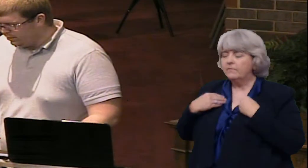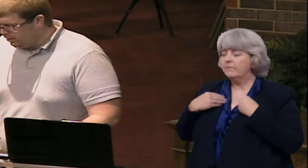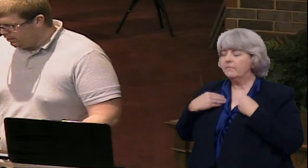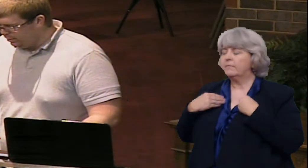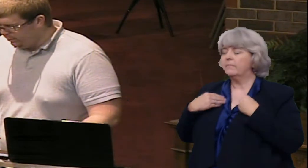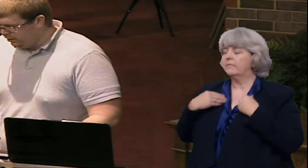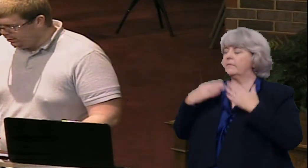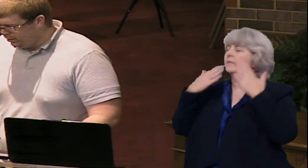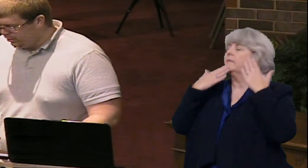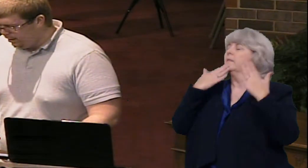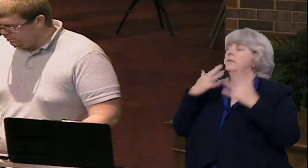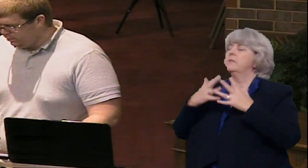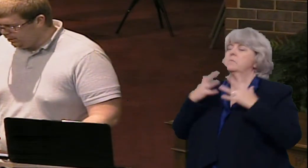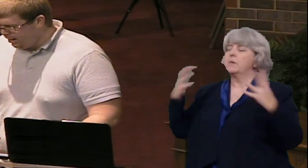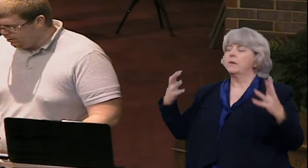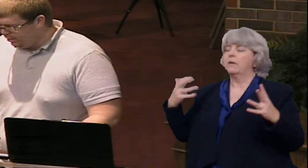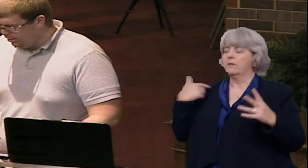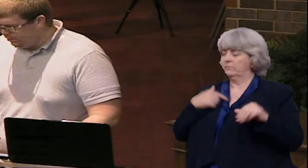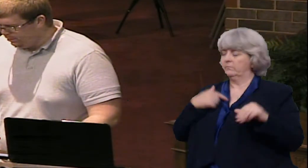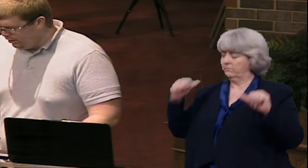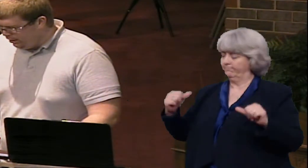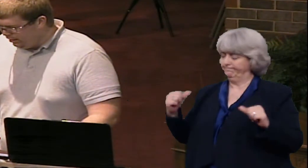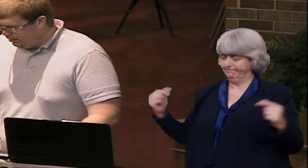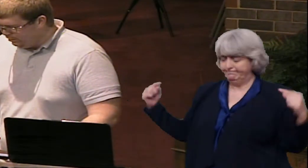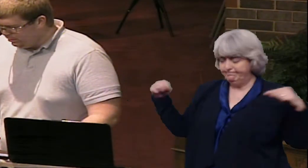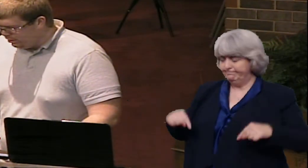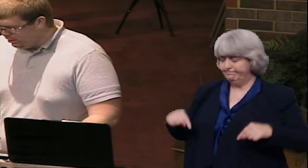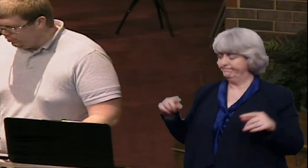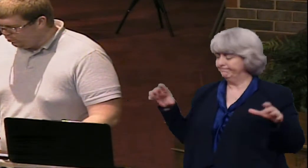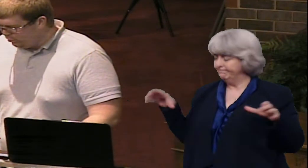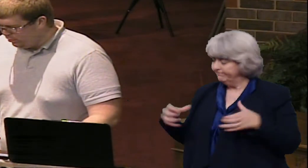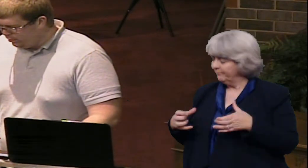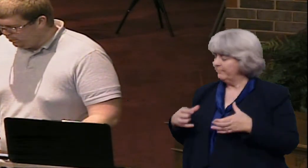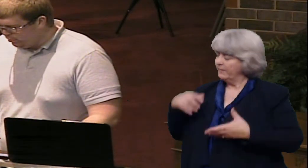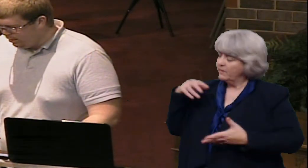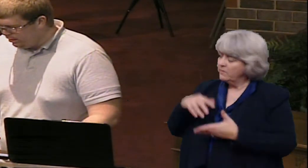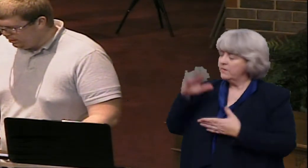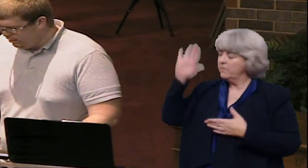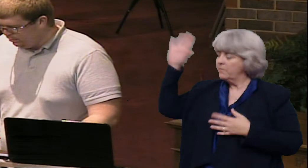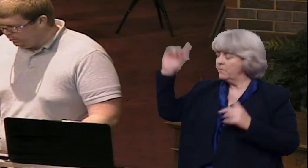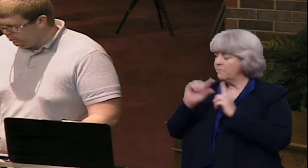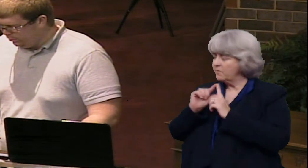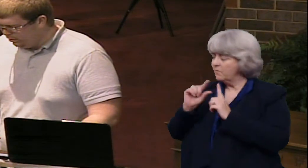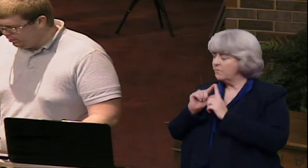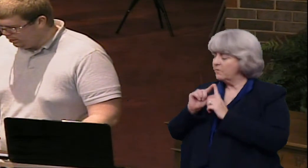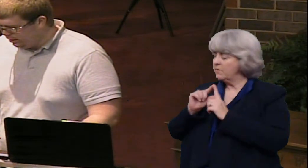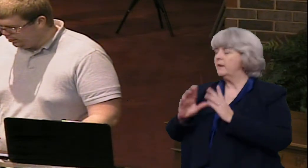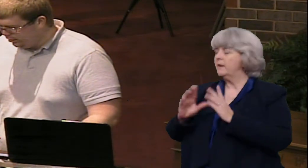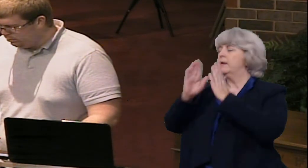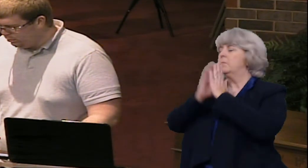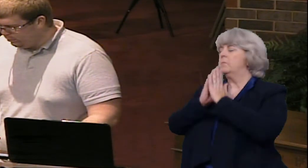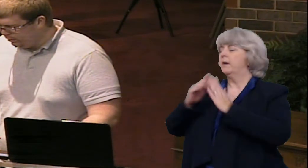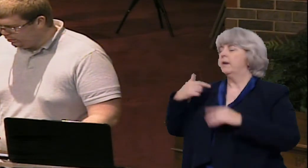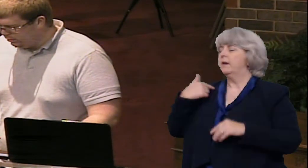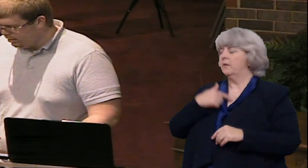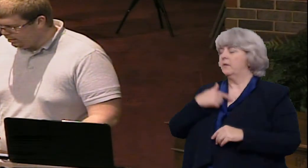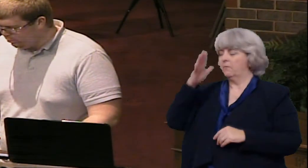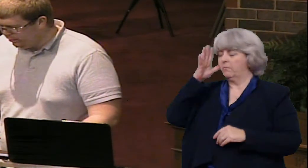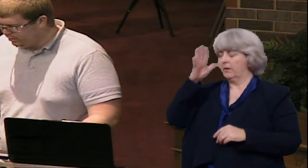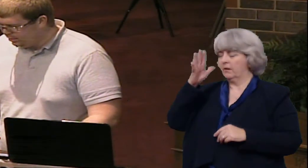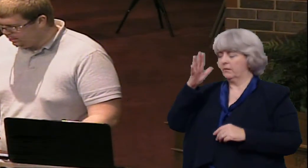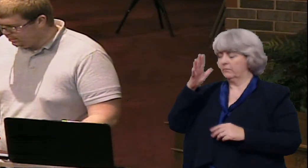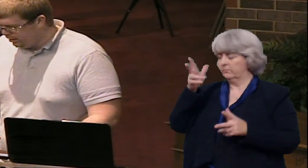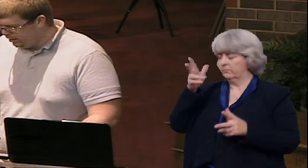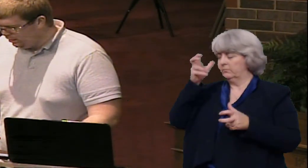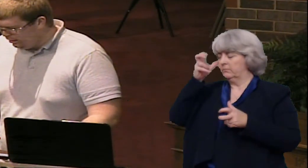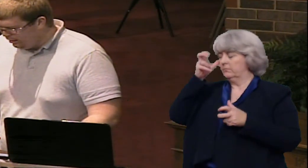thank you so much that we are able to gather here and study your word we pray that we will use what we learned tonight and what